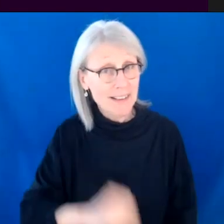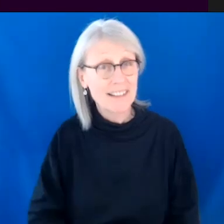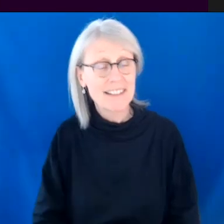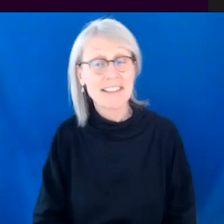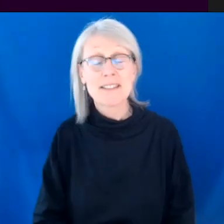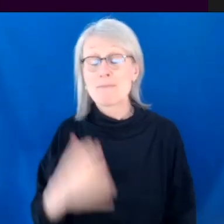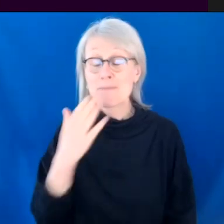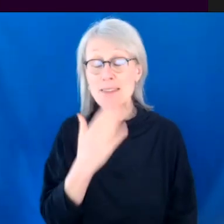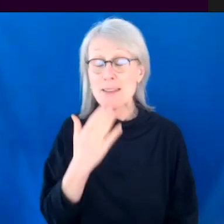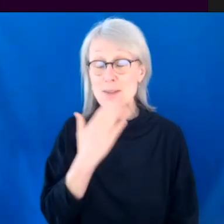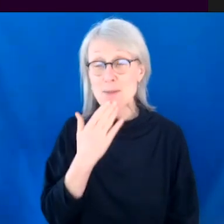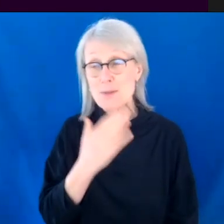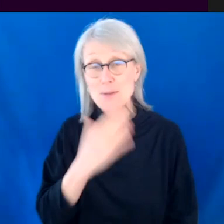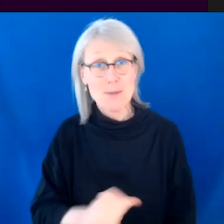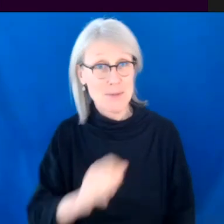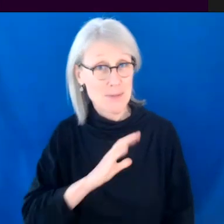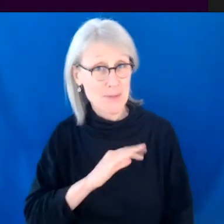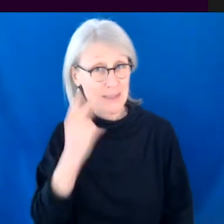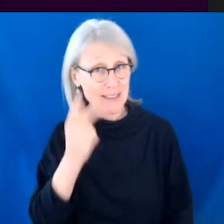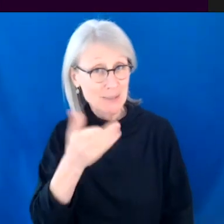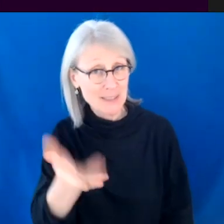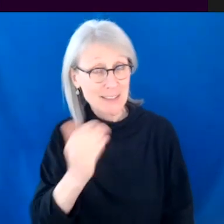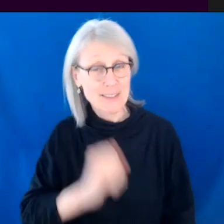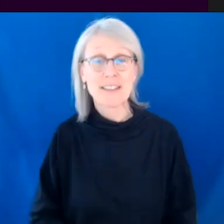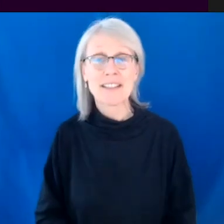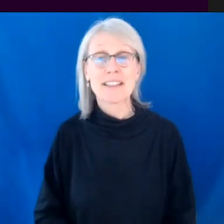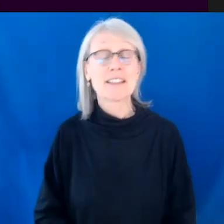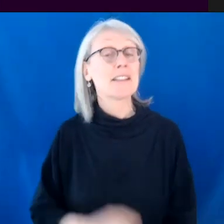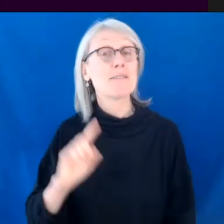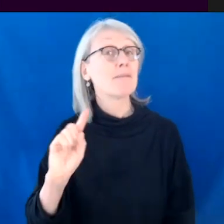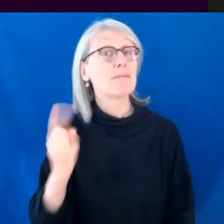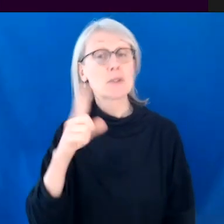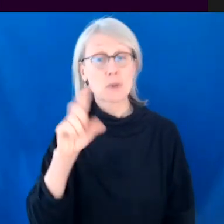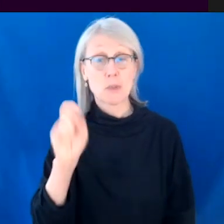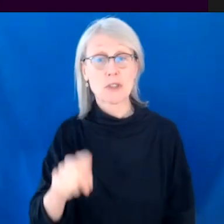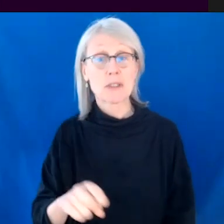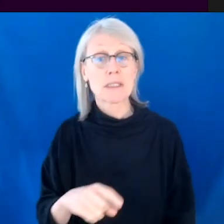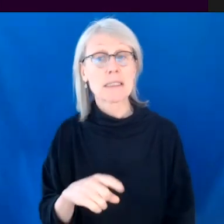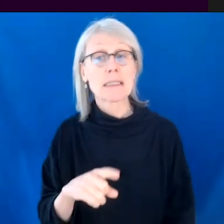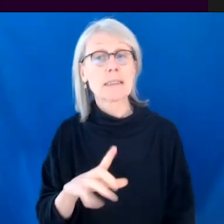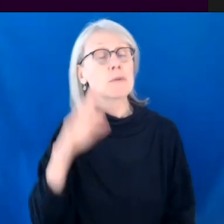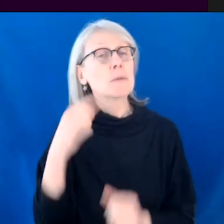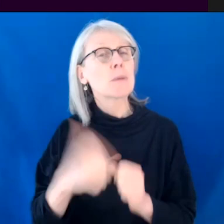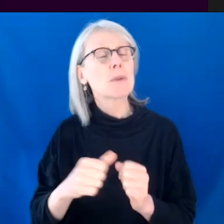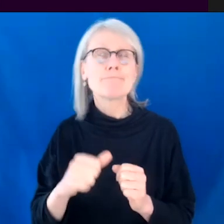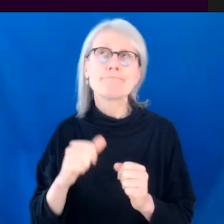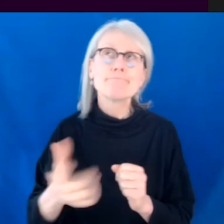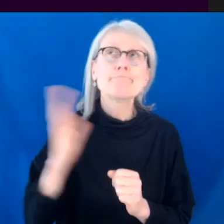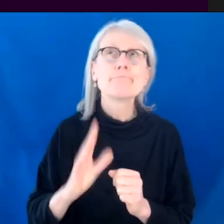Thank you. Thank you. Good you here. So my first question for you is, what is the first story you remember telling?